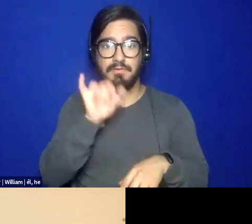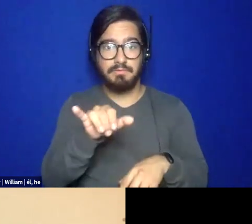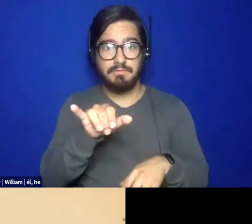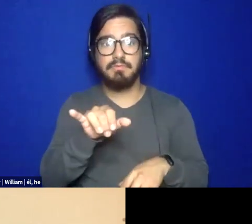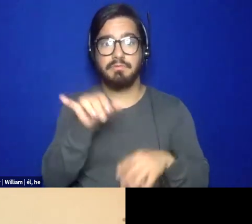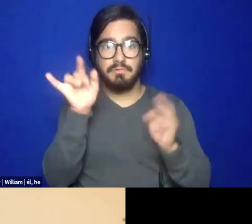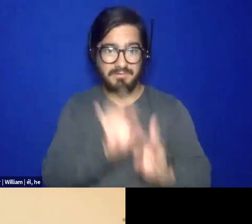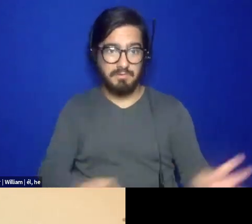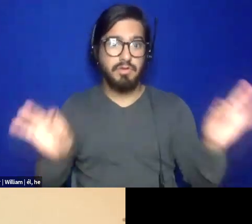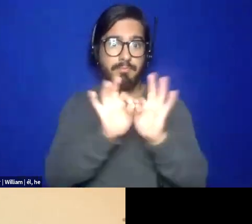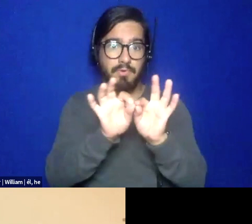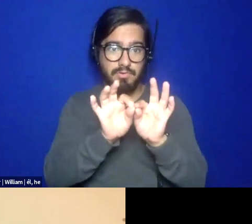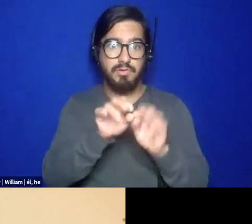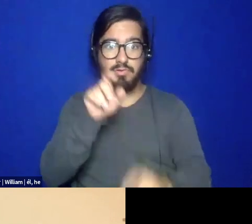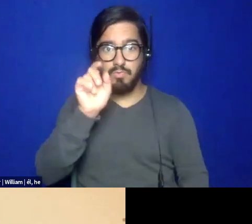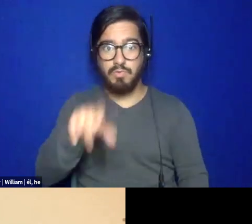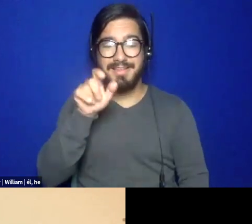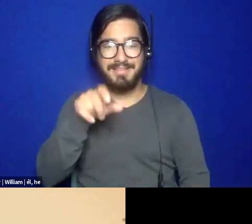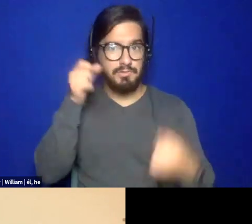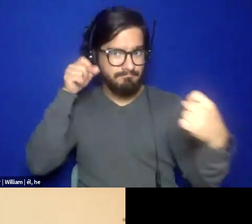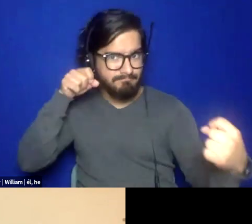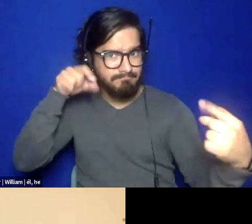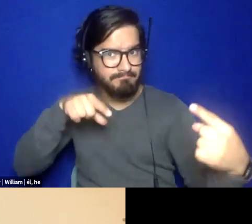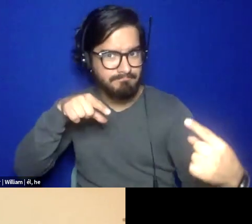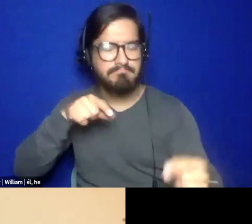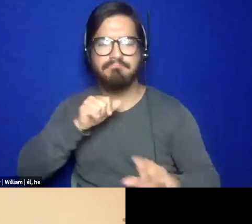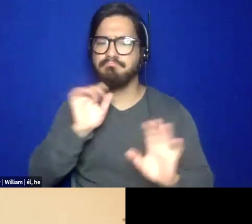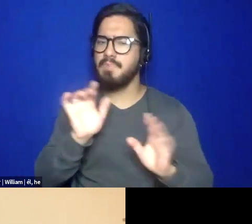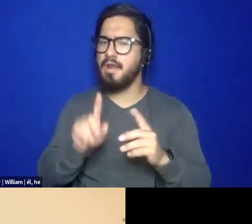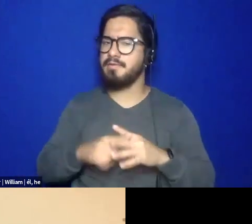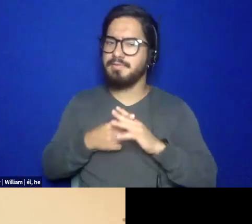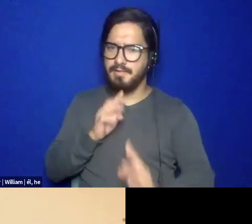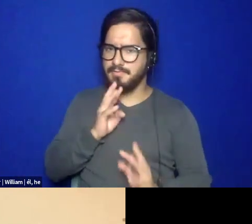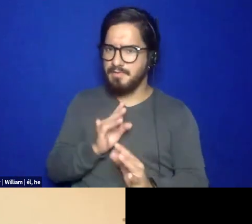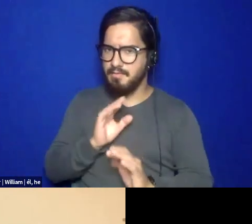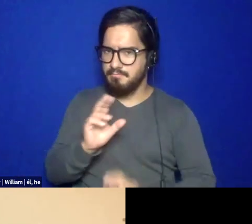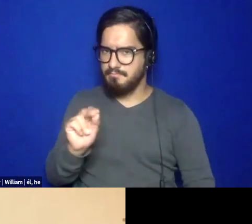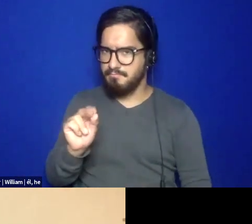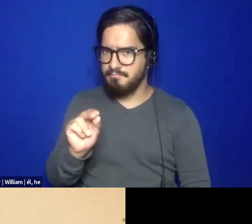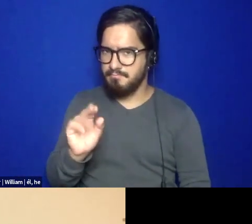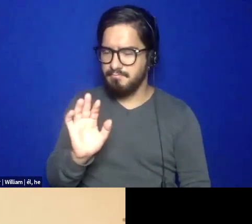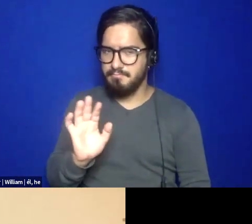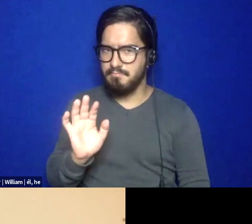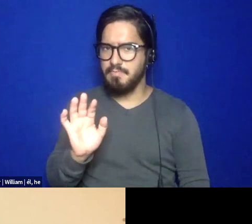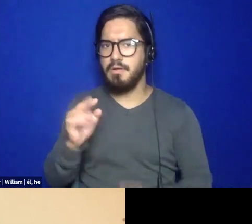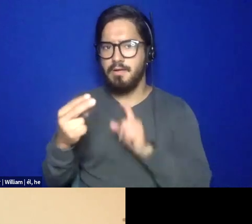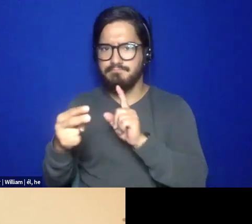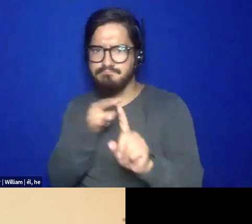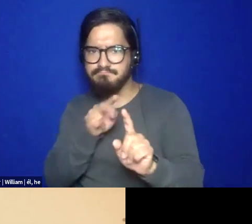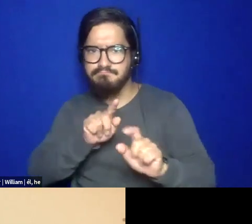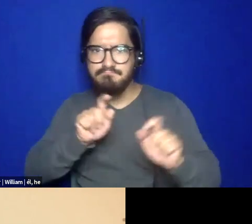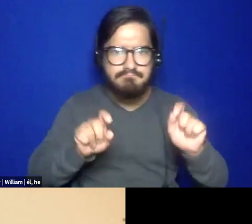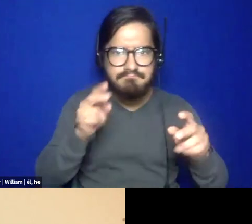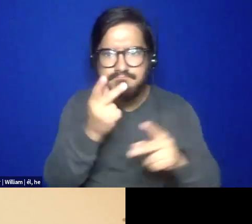it's important, I think we have to get to the point where we're talking. That's not where I start. So I will go anywhere, um, within